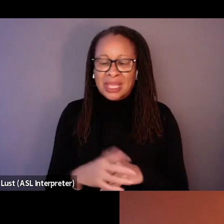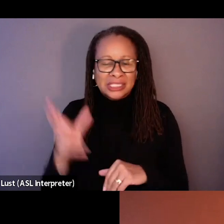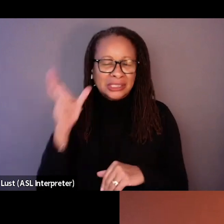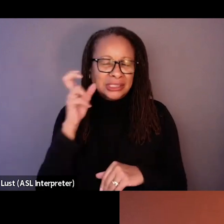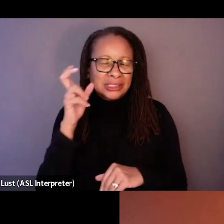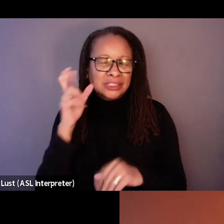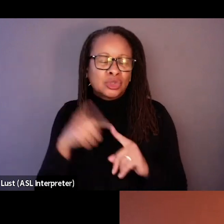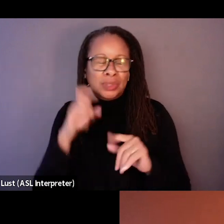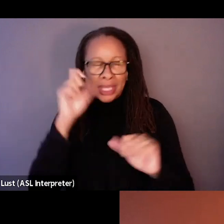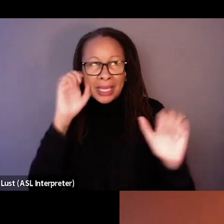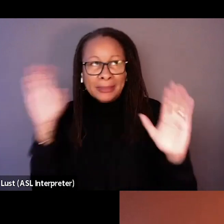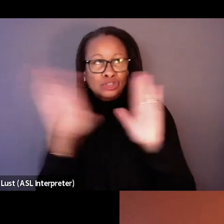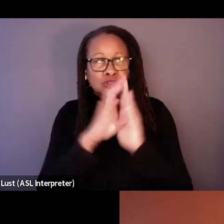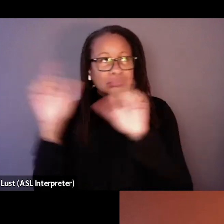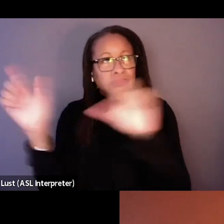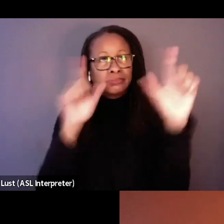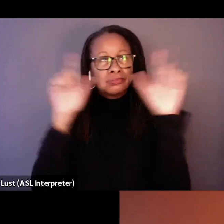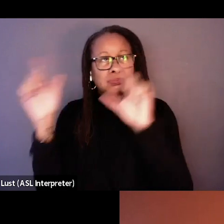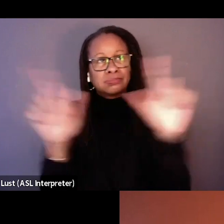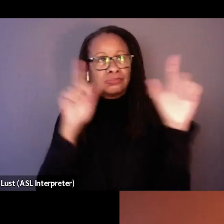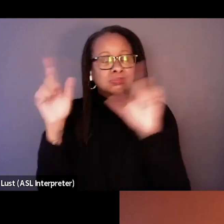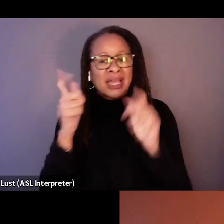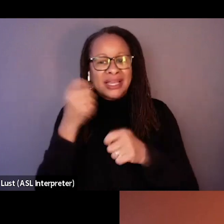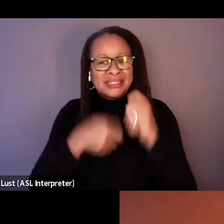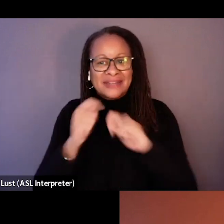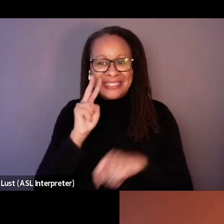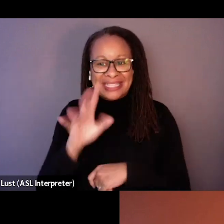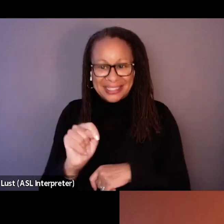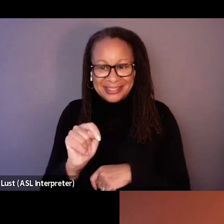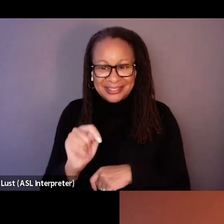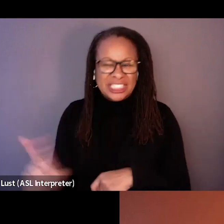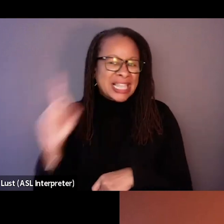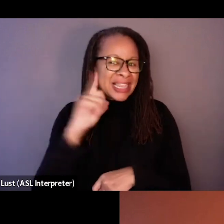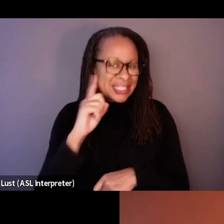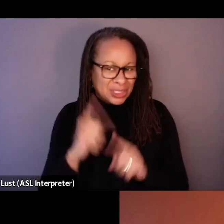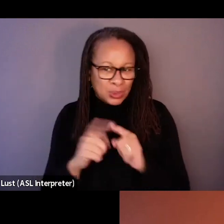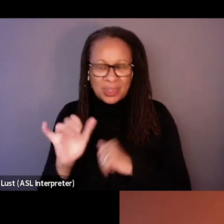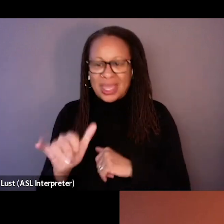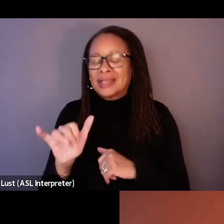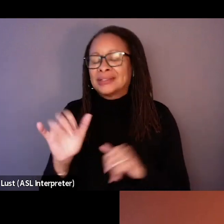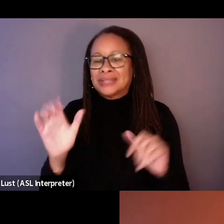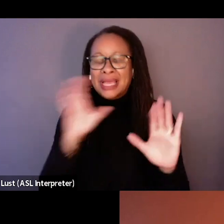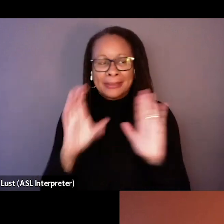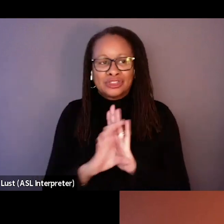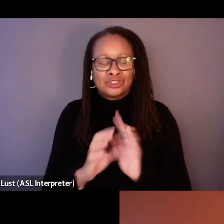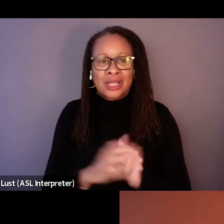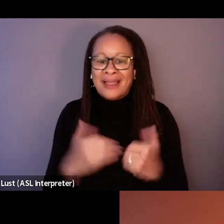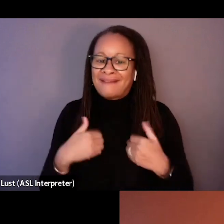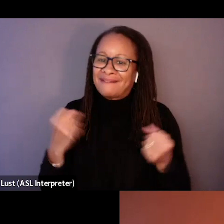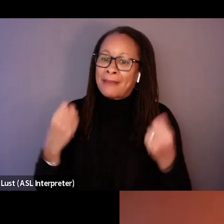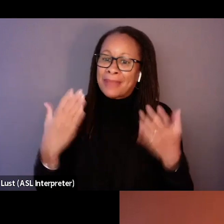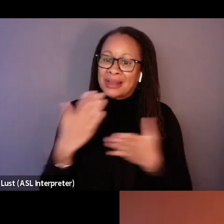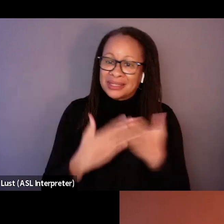to the image rather than seeing the image. So, and, and, and I, you know, I had many, many